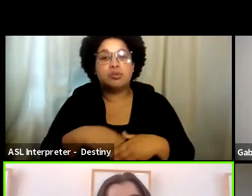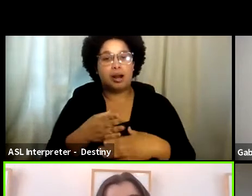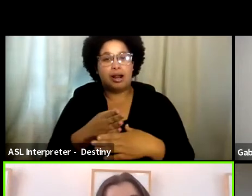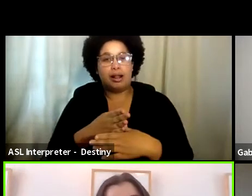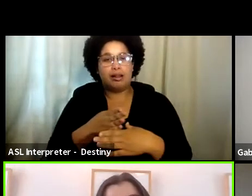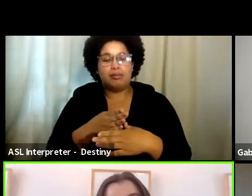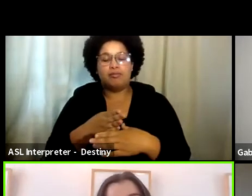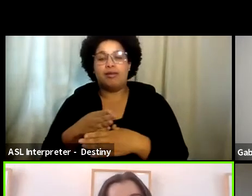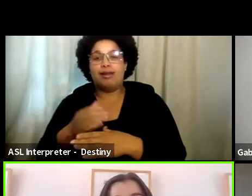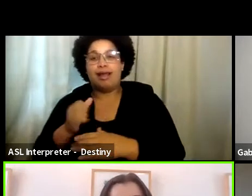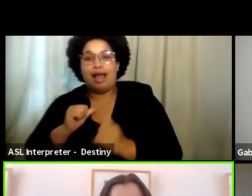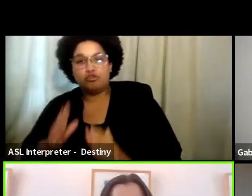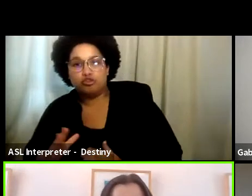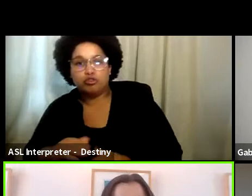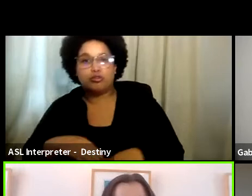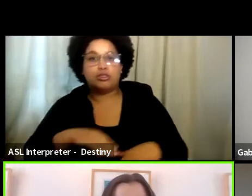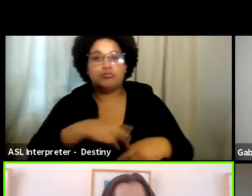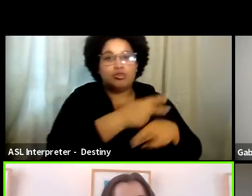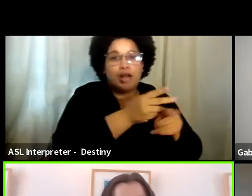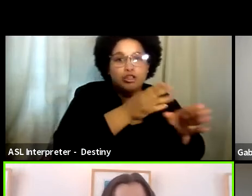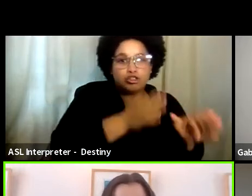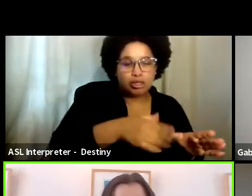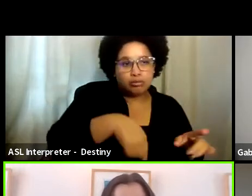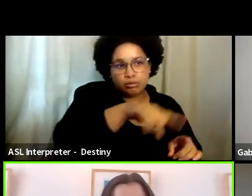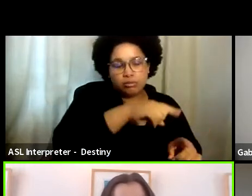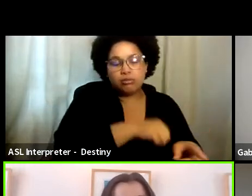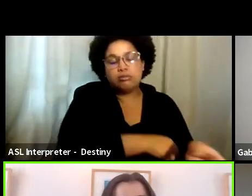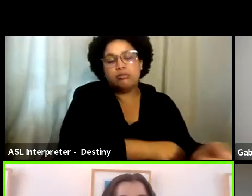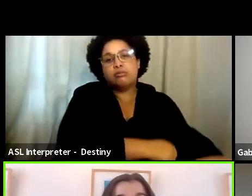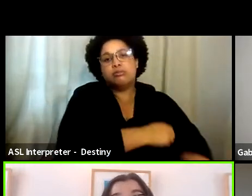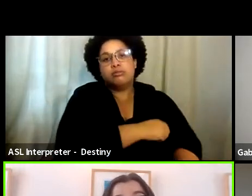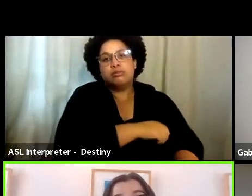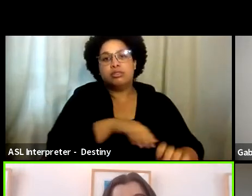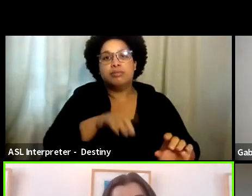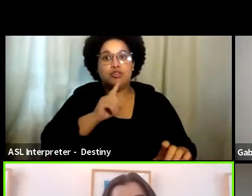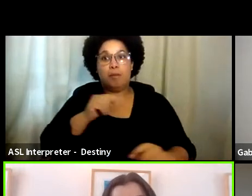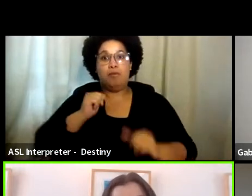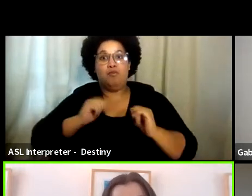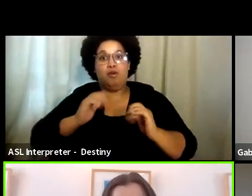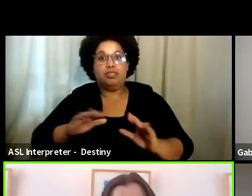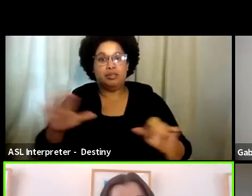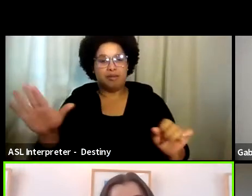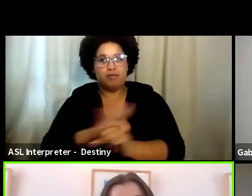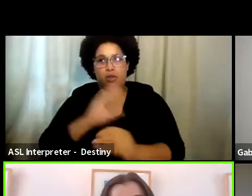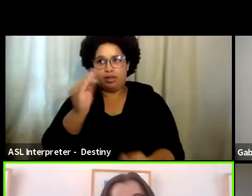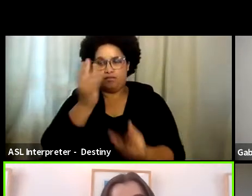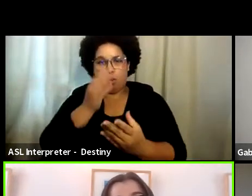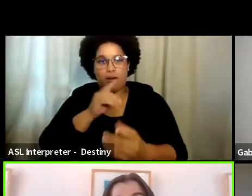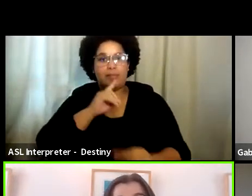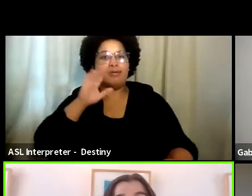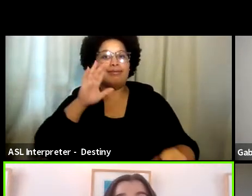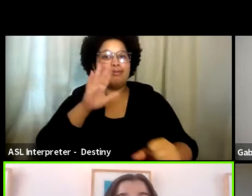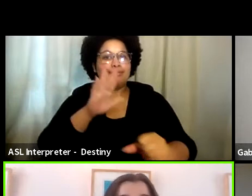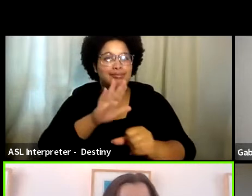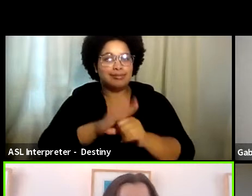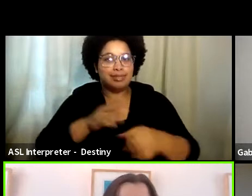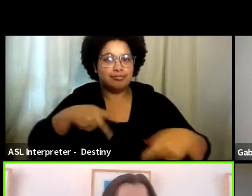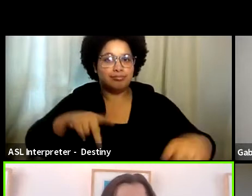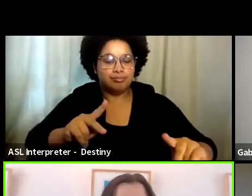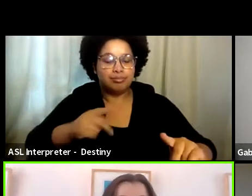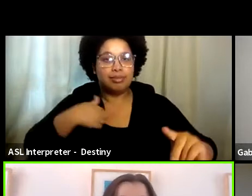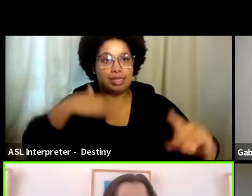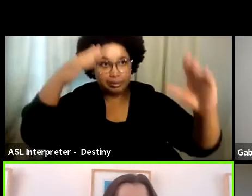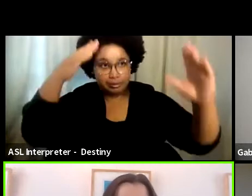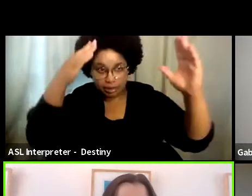actors and production in order to make sure that performers are able to give fully informed consent about what exactly is the